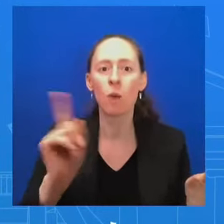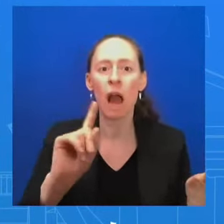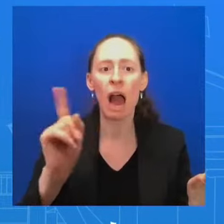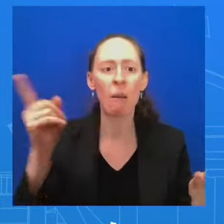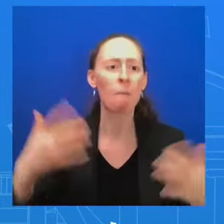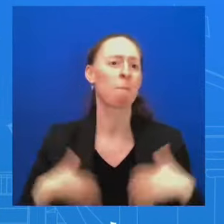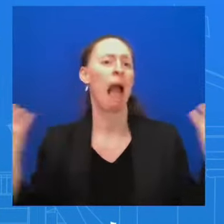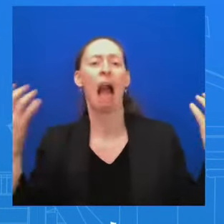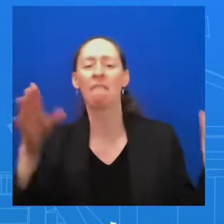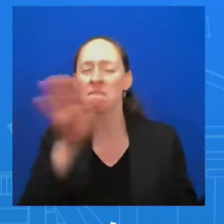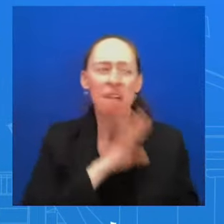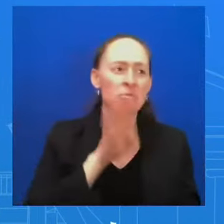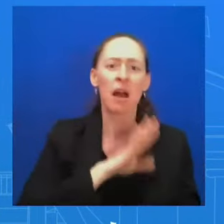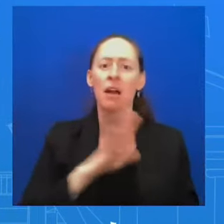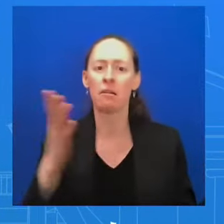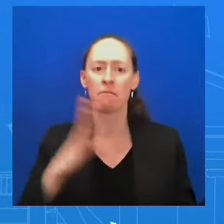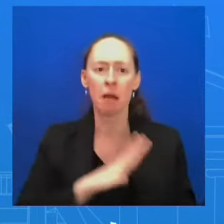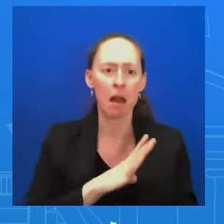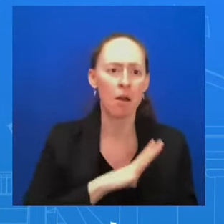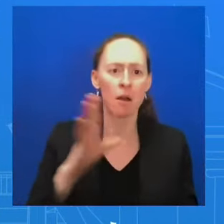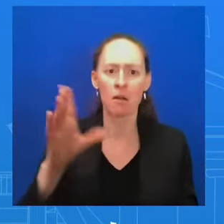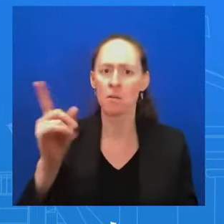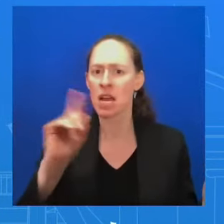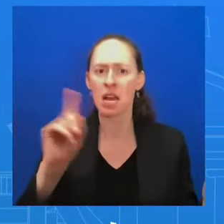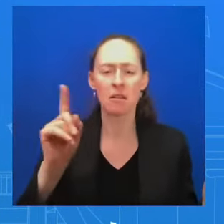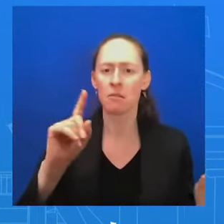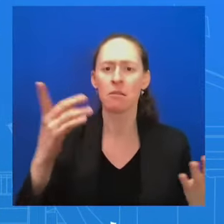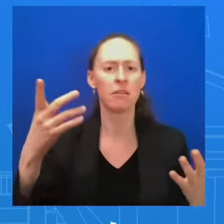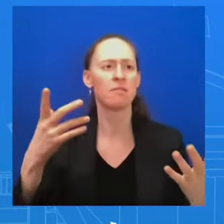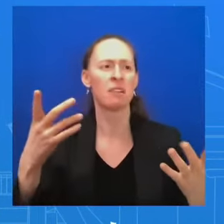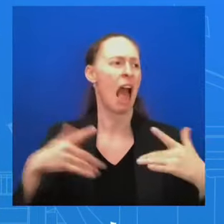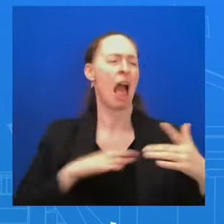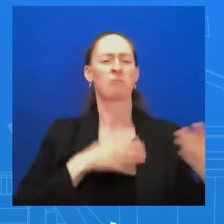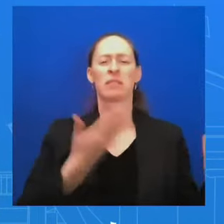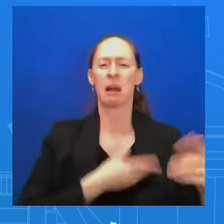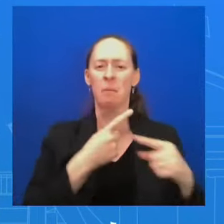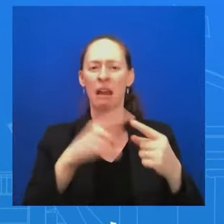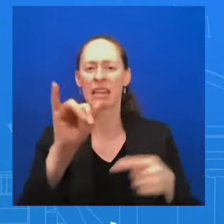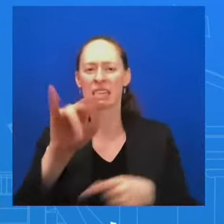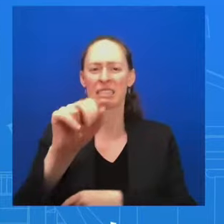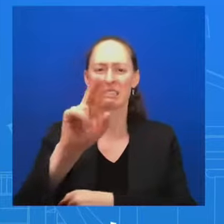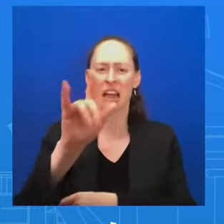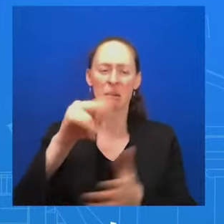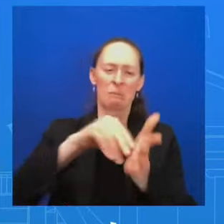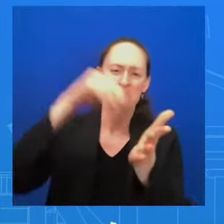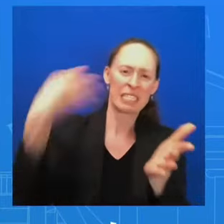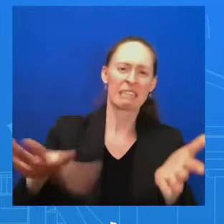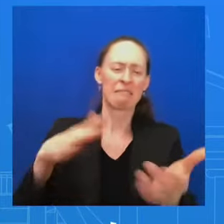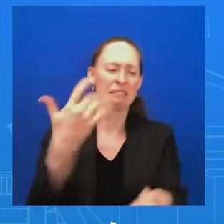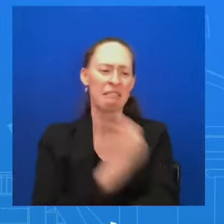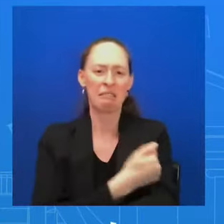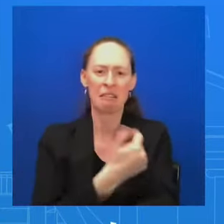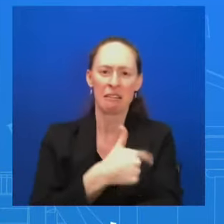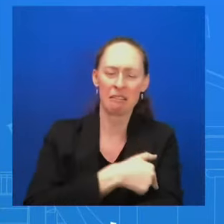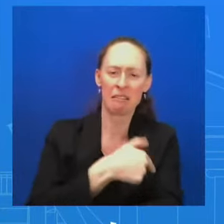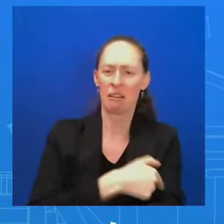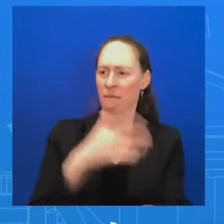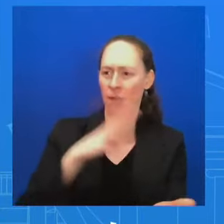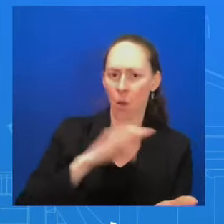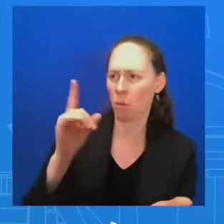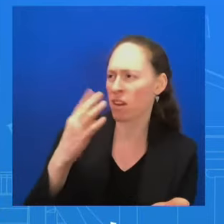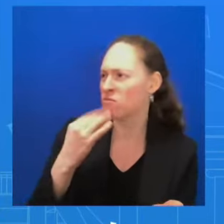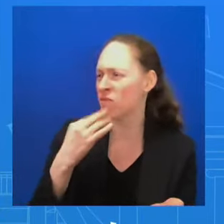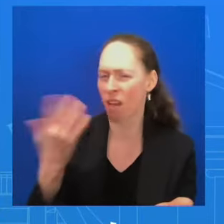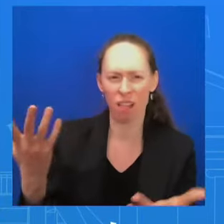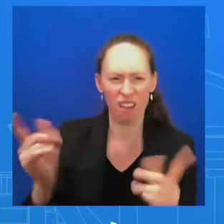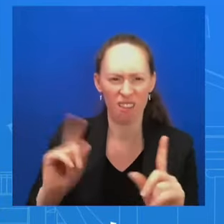the high cost of insulin, he comes out and gives an impassioned speech. Where is he on any of this? He's been talking about this. He's been issuing statements on